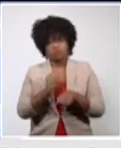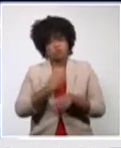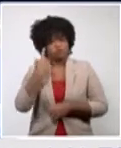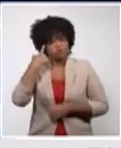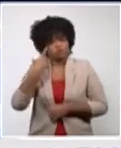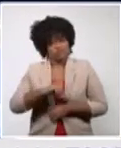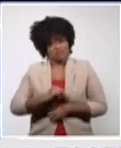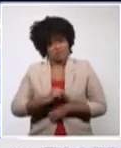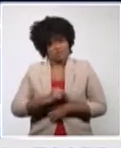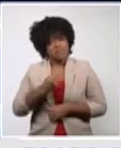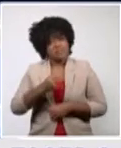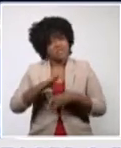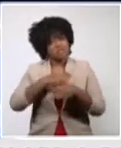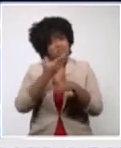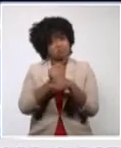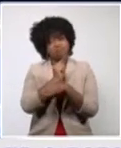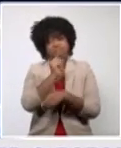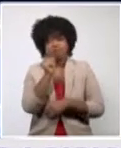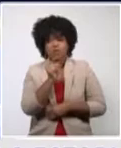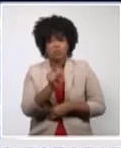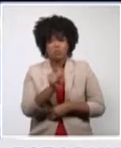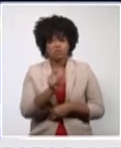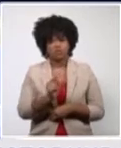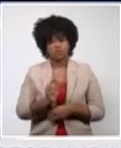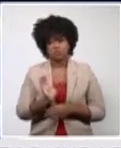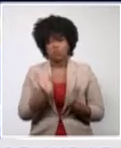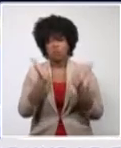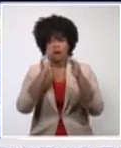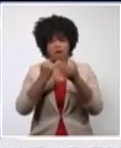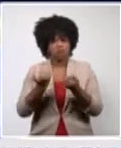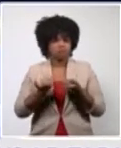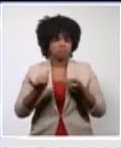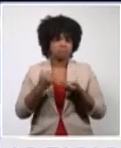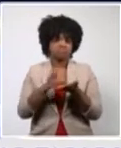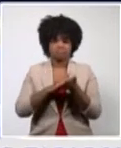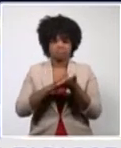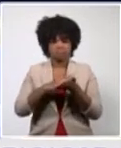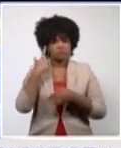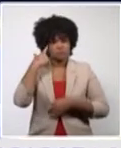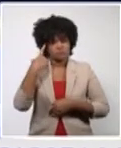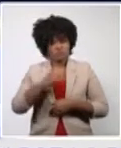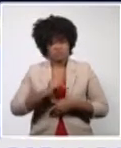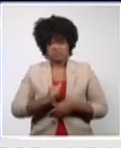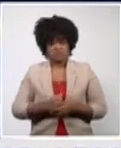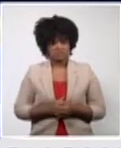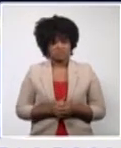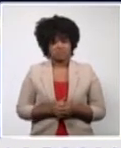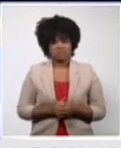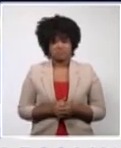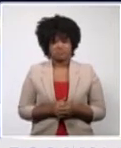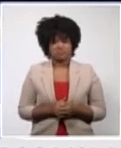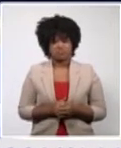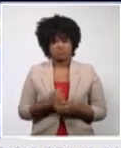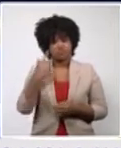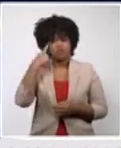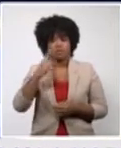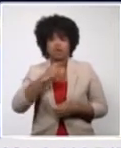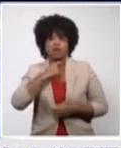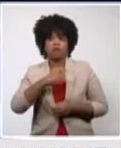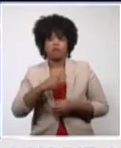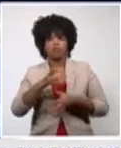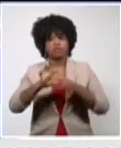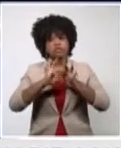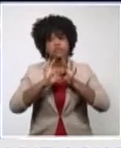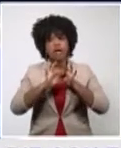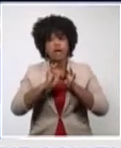haven't really heard from them. We have not heard either that they had